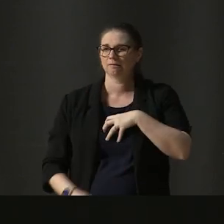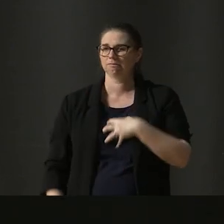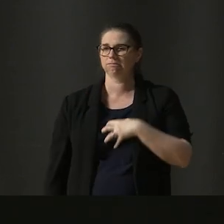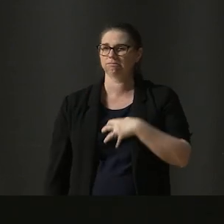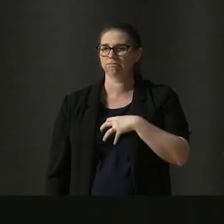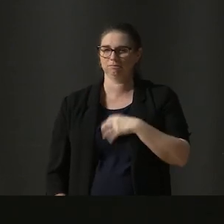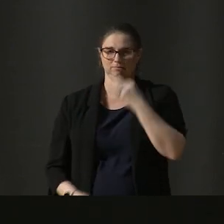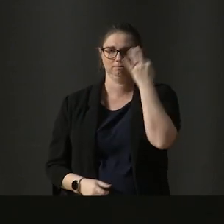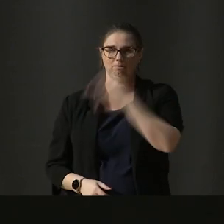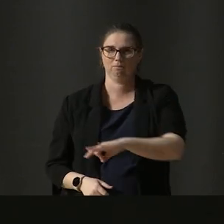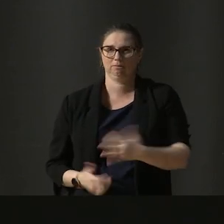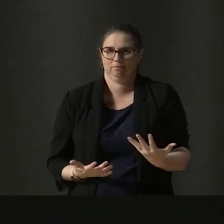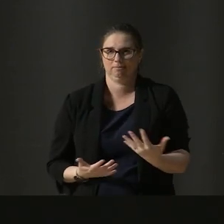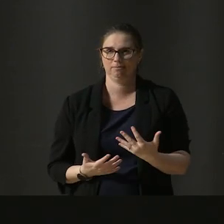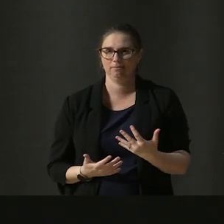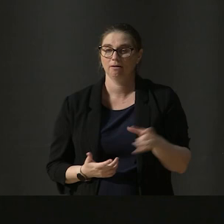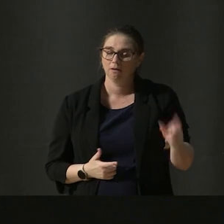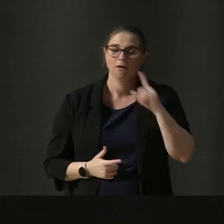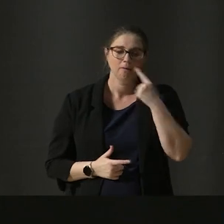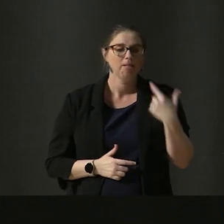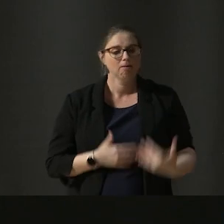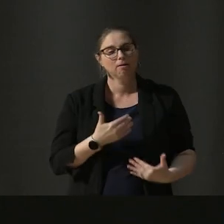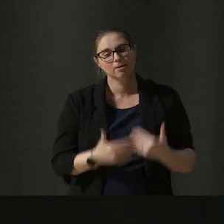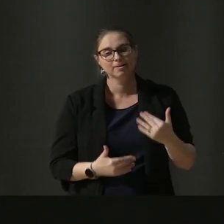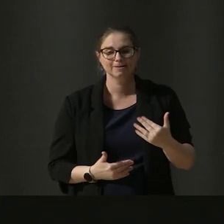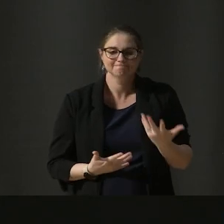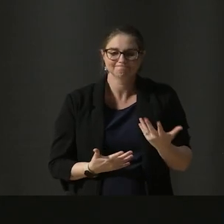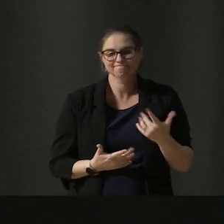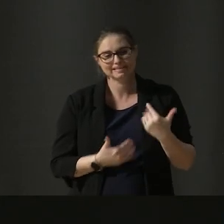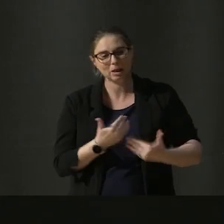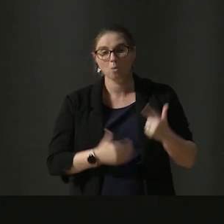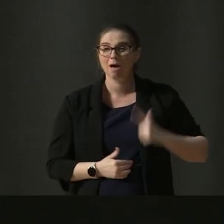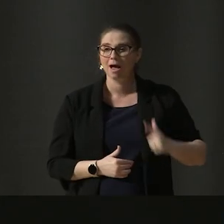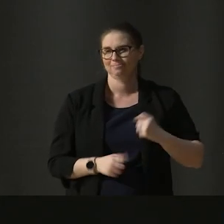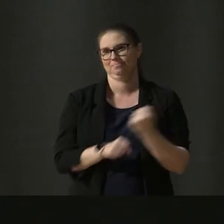boring. She'll continue with piano, though, because it makes her parents proud.